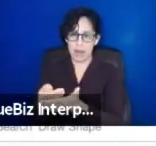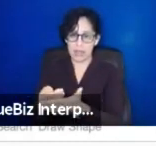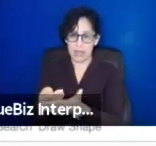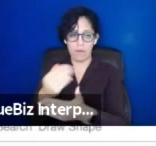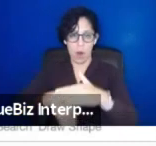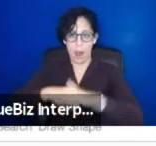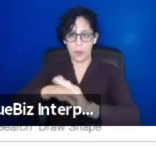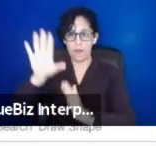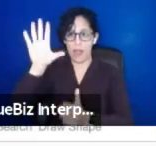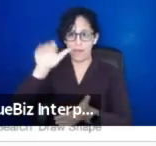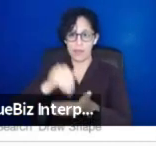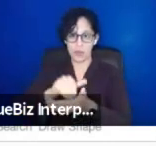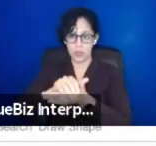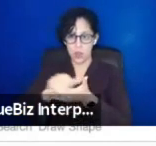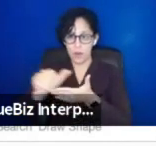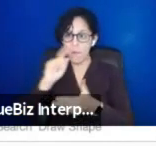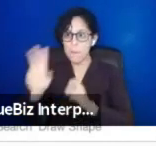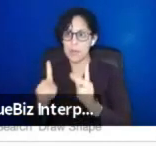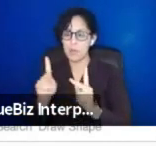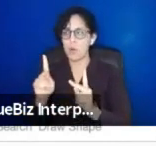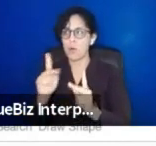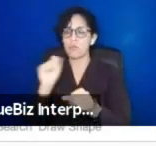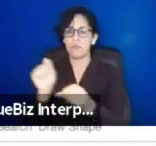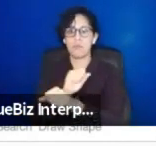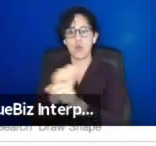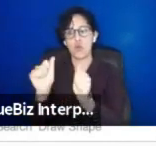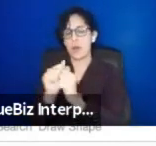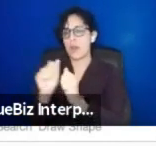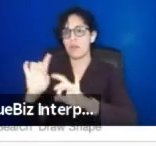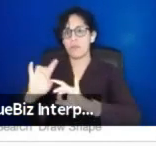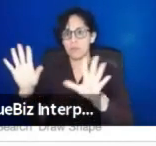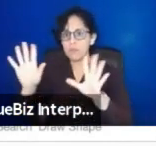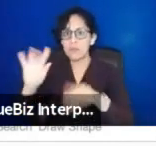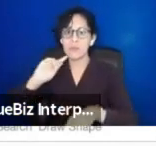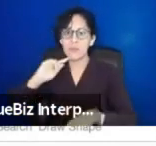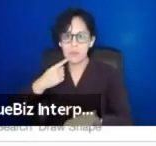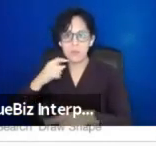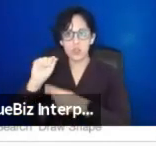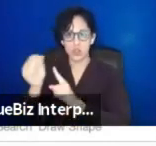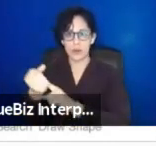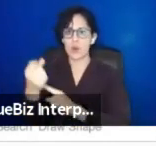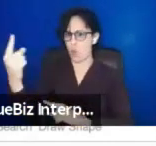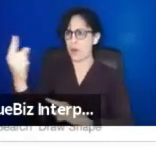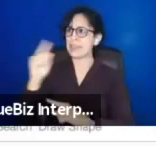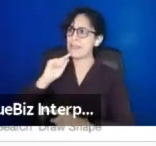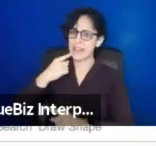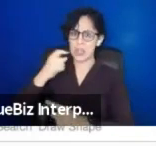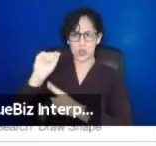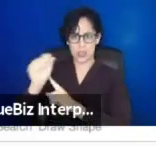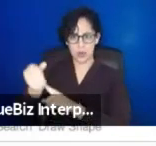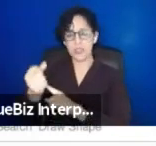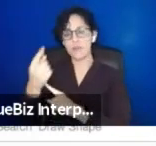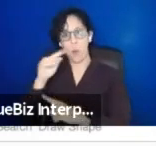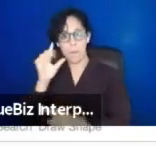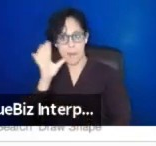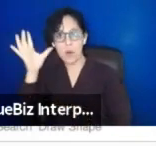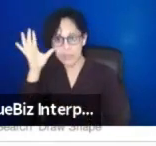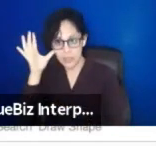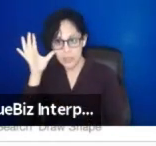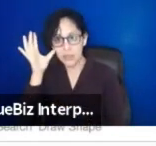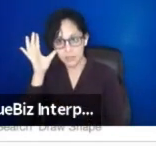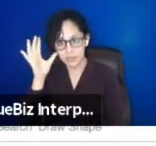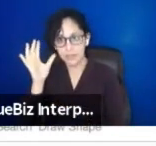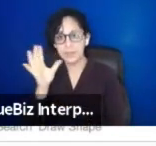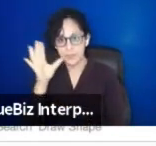with large extenuating circumstances. And one of those extenuating circumstances that we, um, offered was for parents, um,